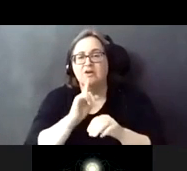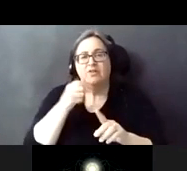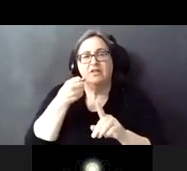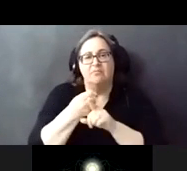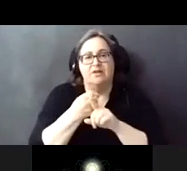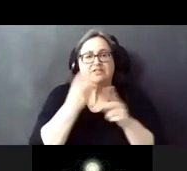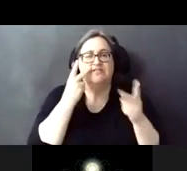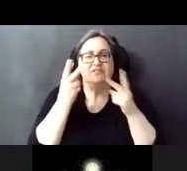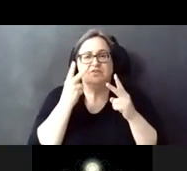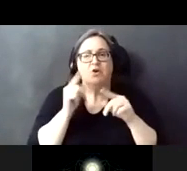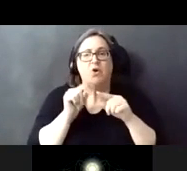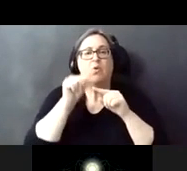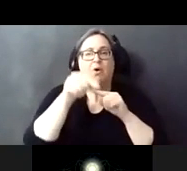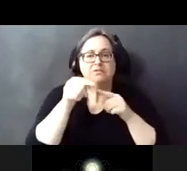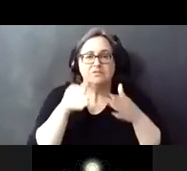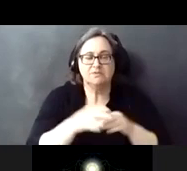visibility across the street.